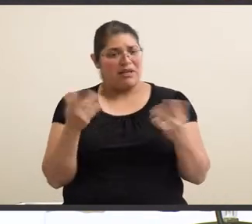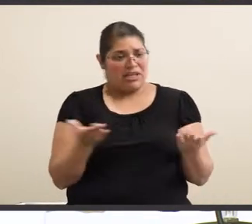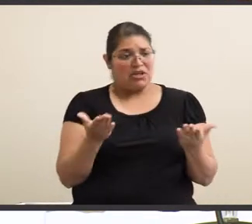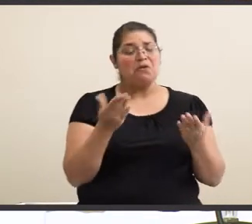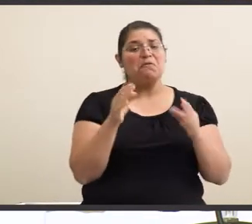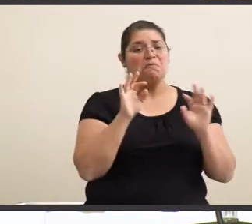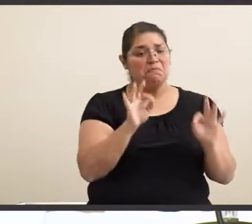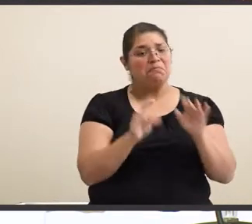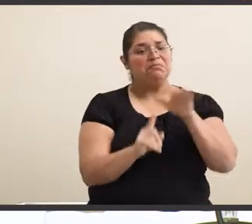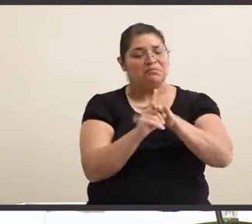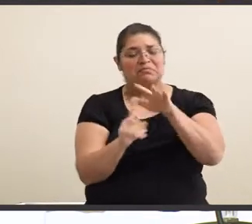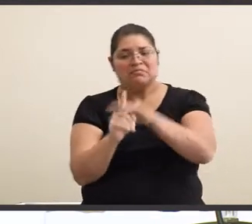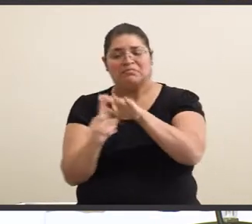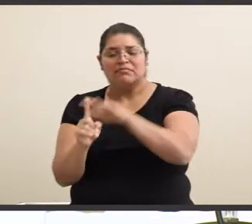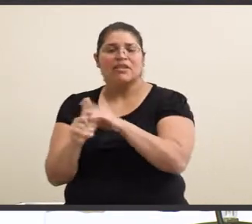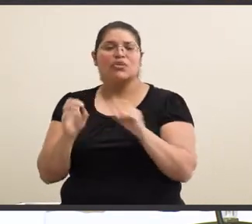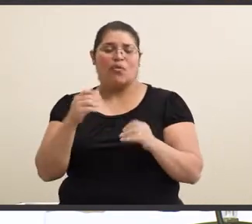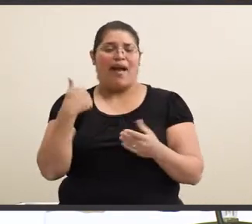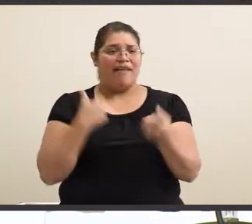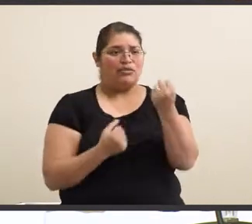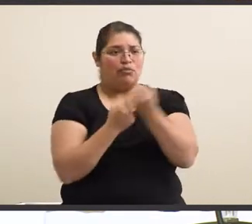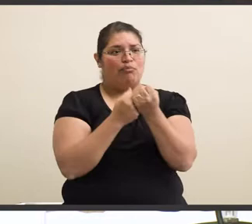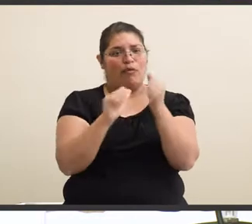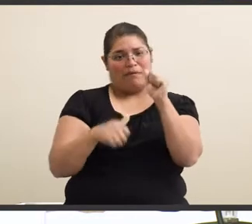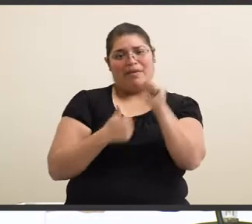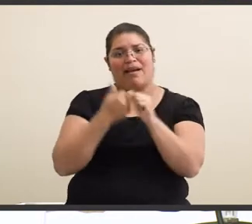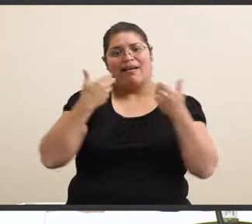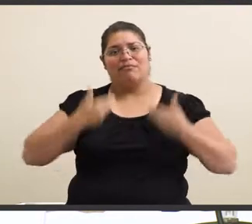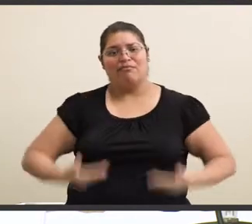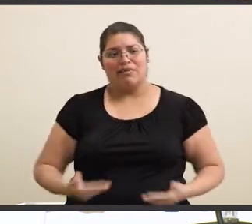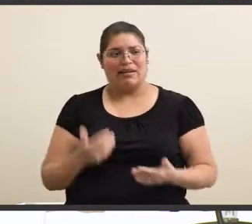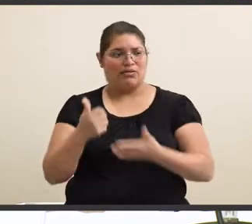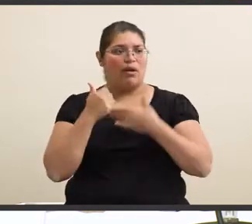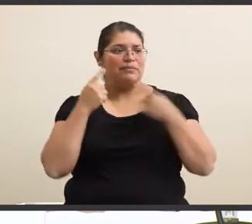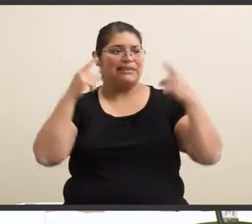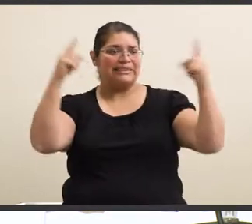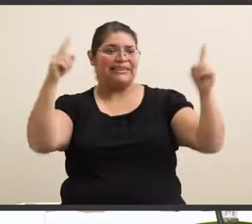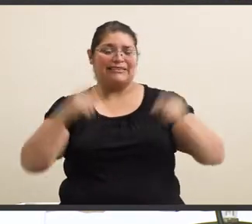really great thing to know that I have the support behind me in order to help me succeed.